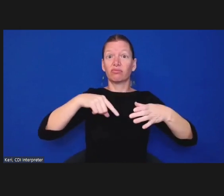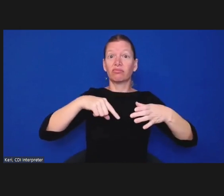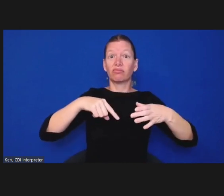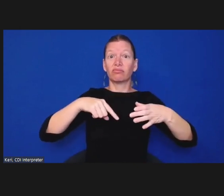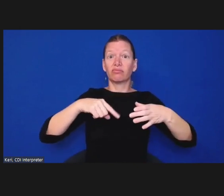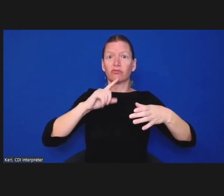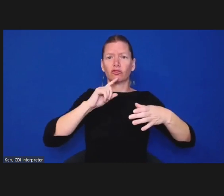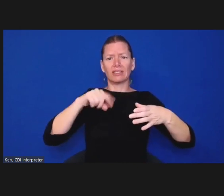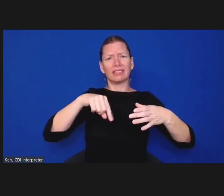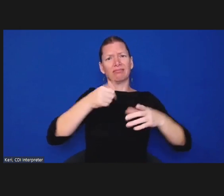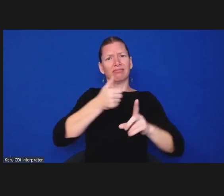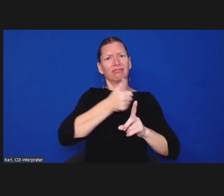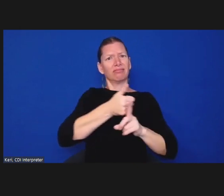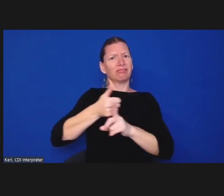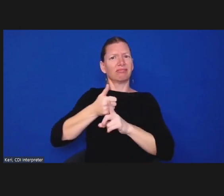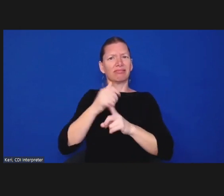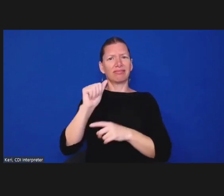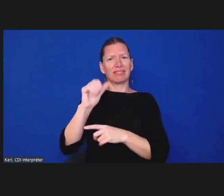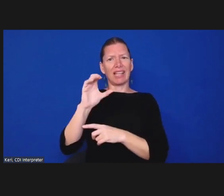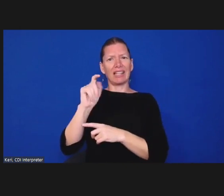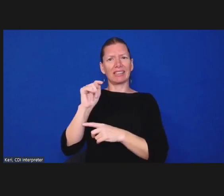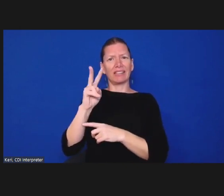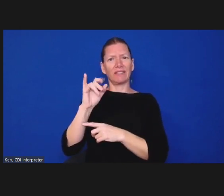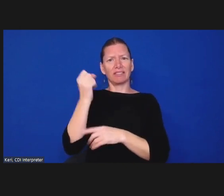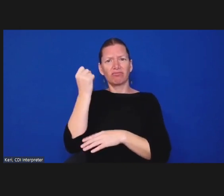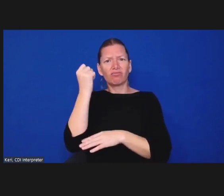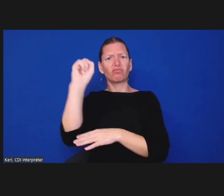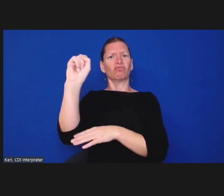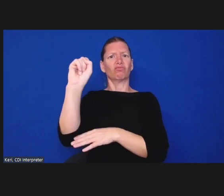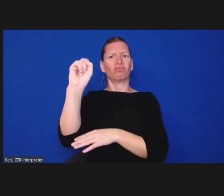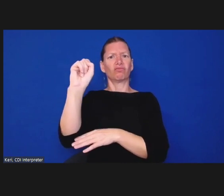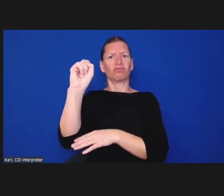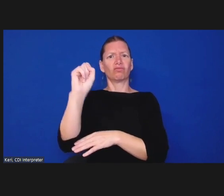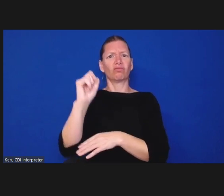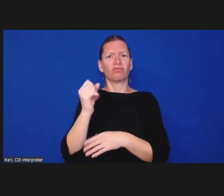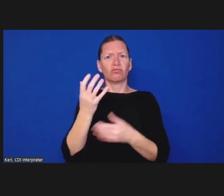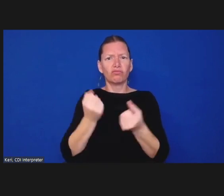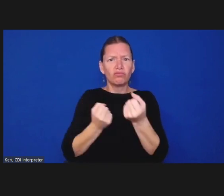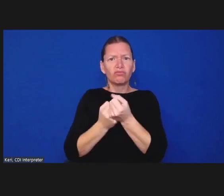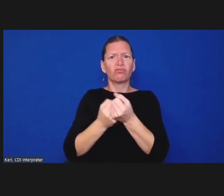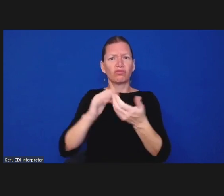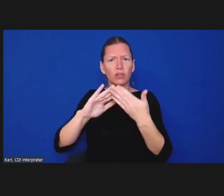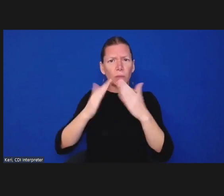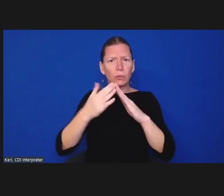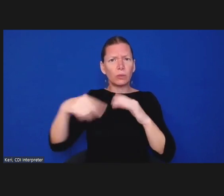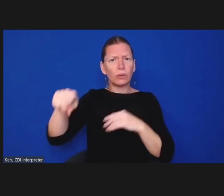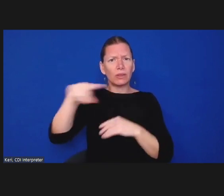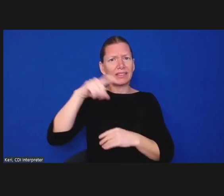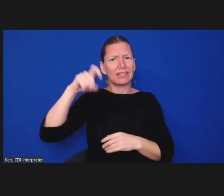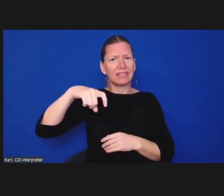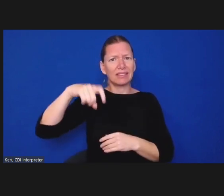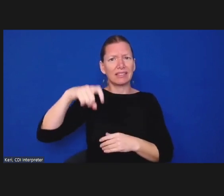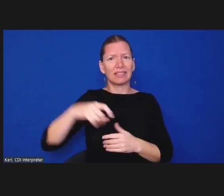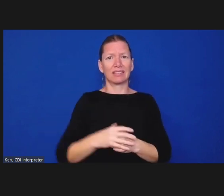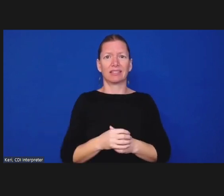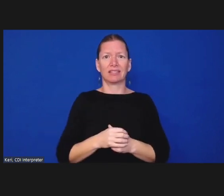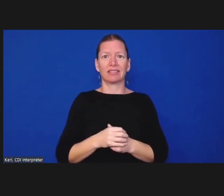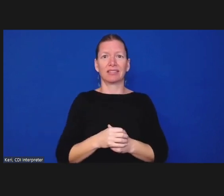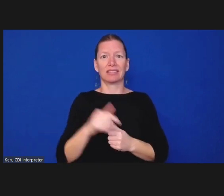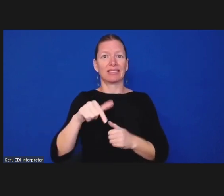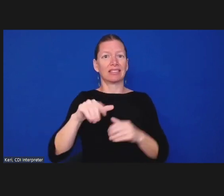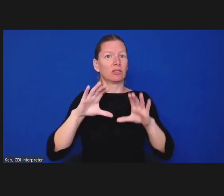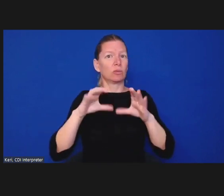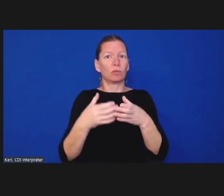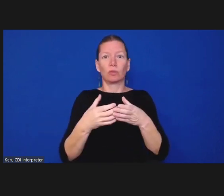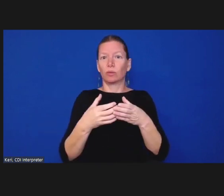certain communities and that's not its role uh there are others in the community sometimes others in government um you think about the